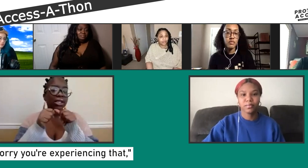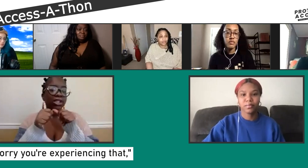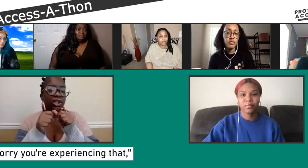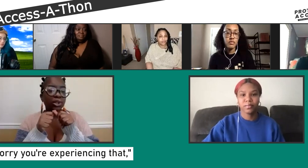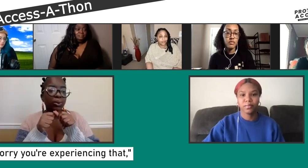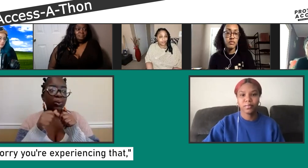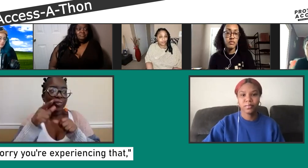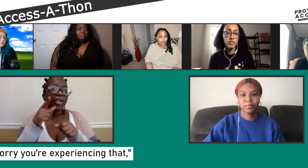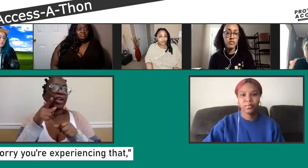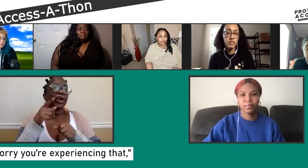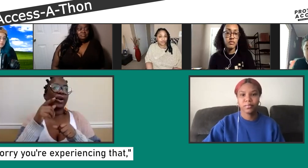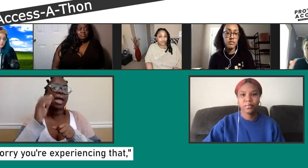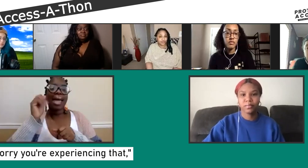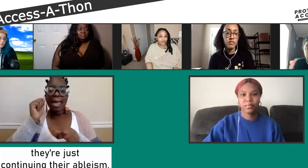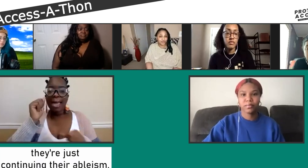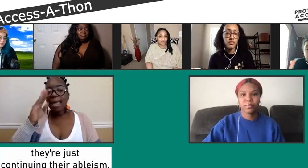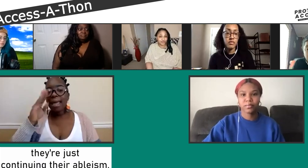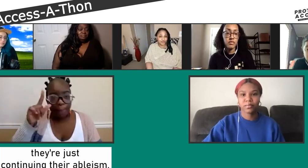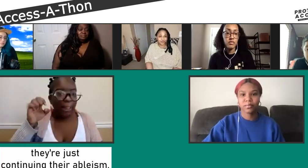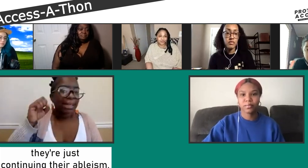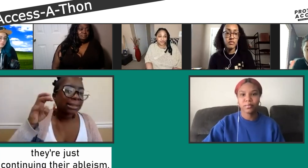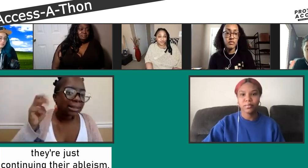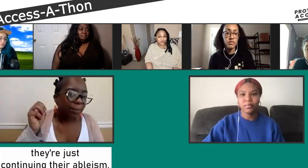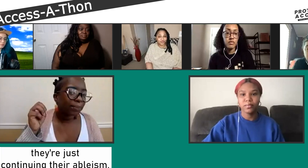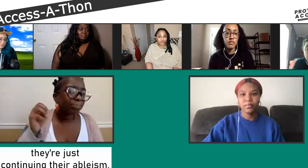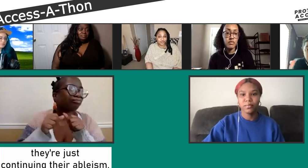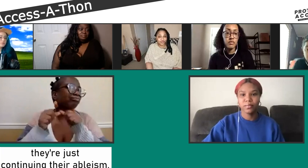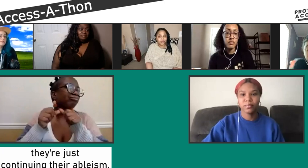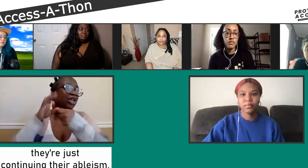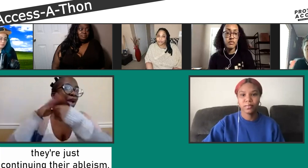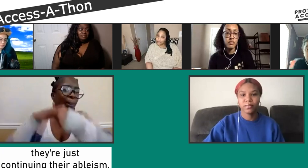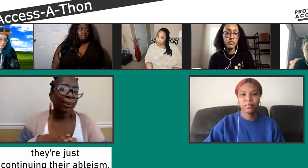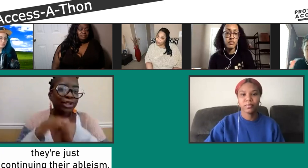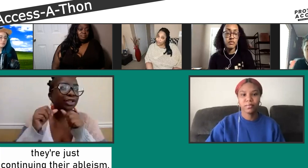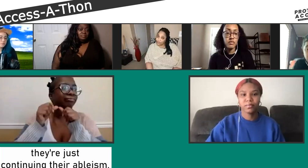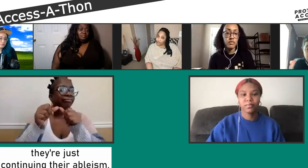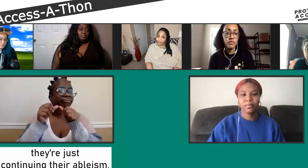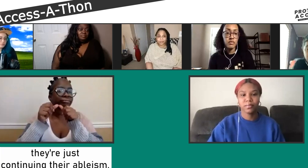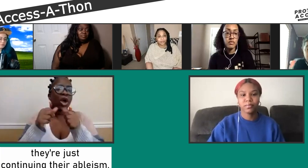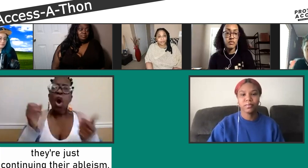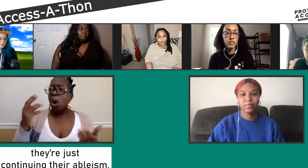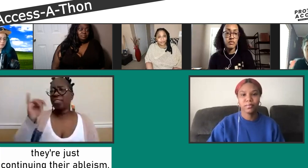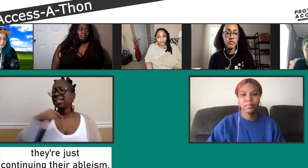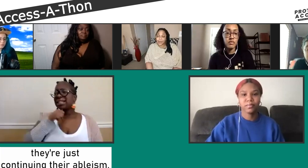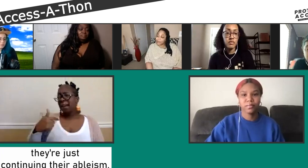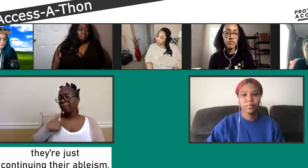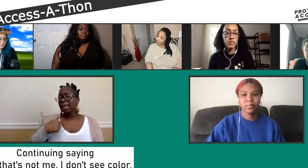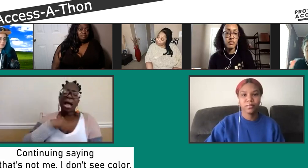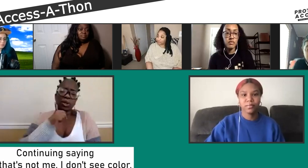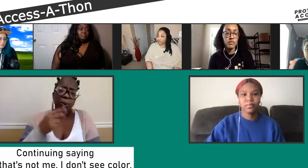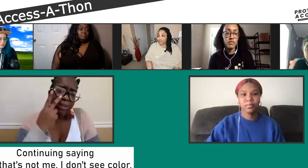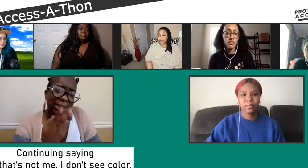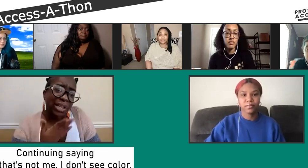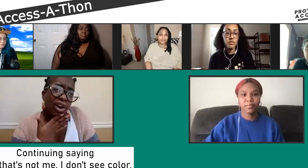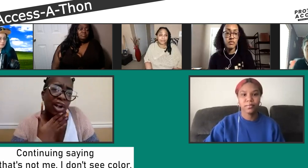that's so awful. I'm sorry that you experience that, and they just continue their ableism through and through, and the impression